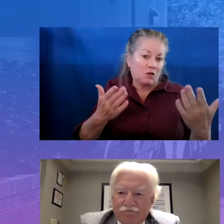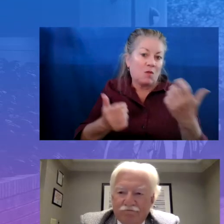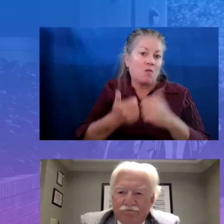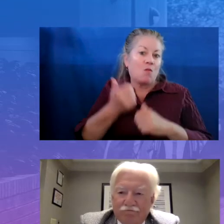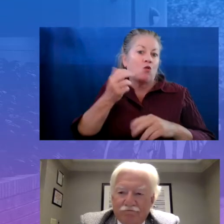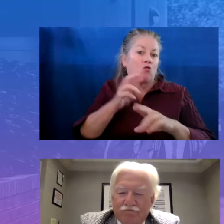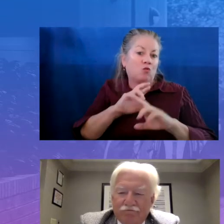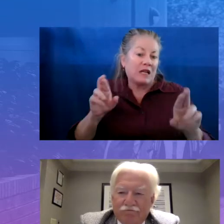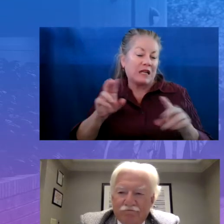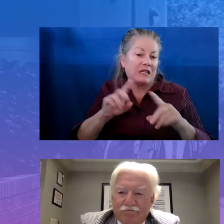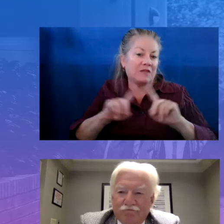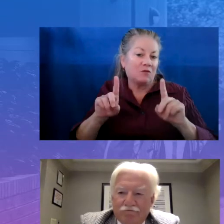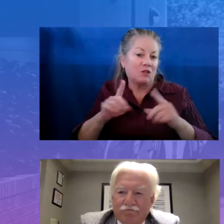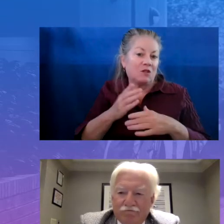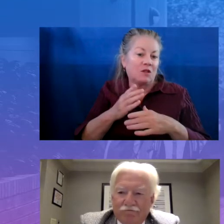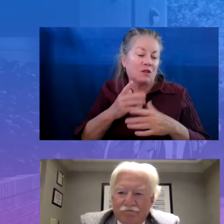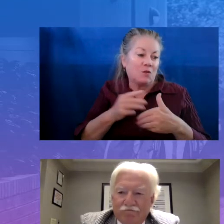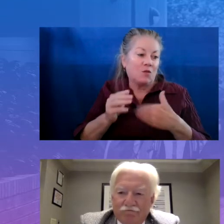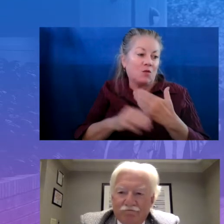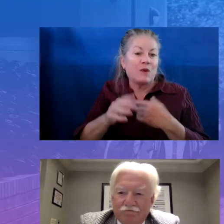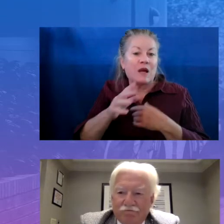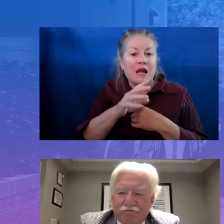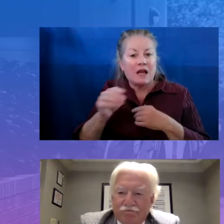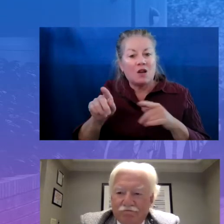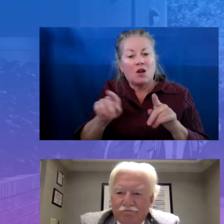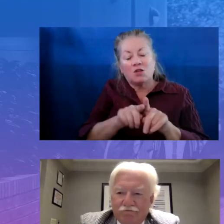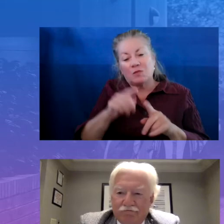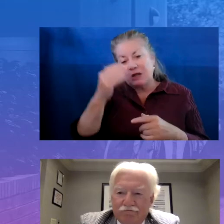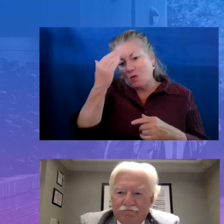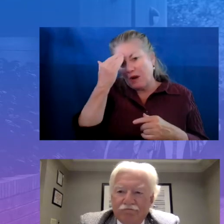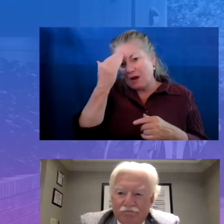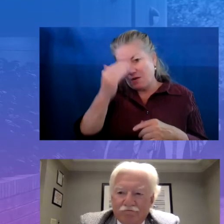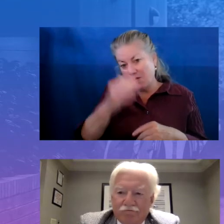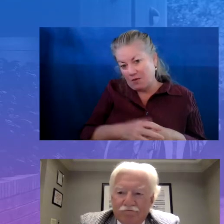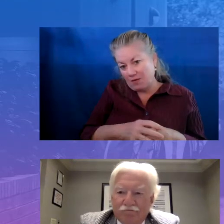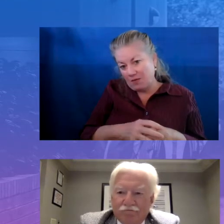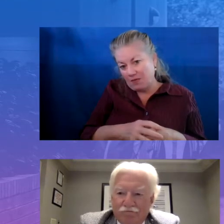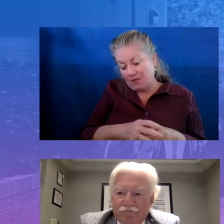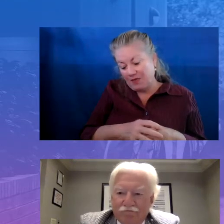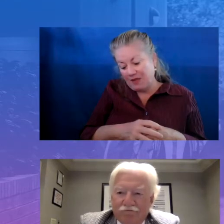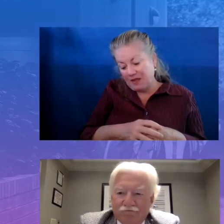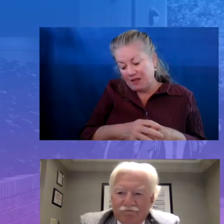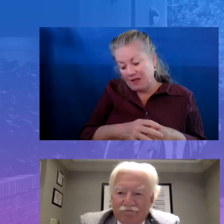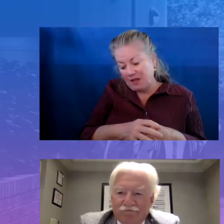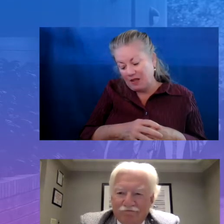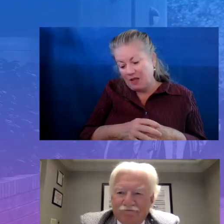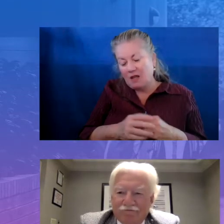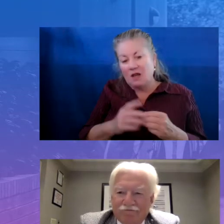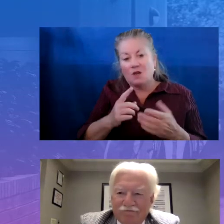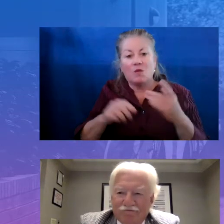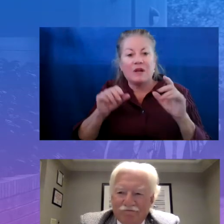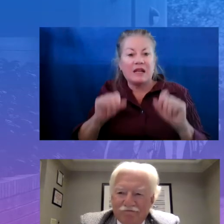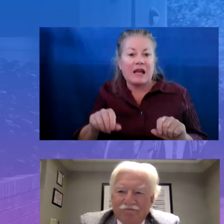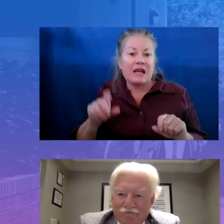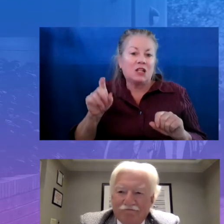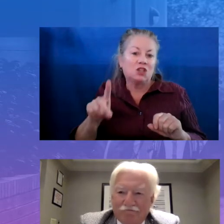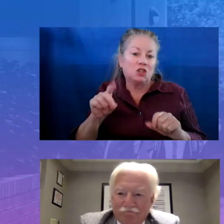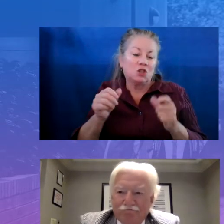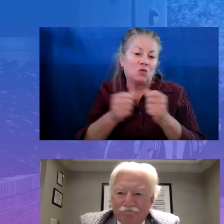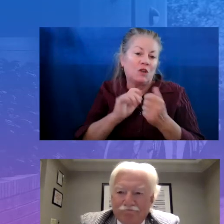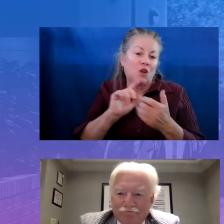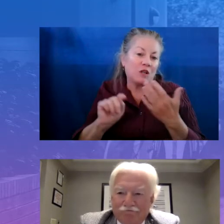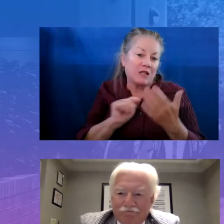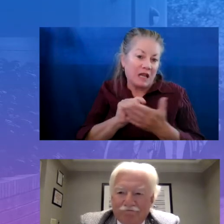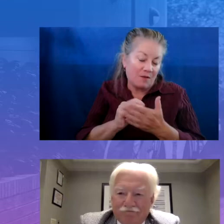that program and also being mindful of what we can and should do with our time with them so they're most prepared